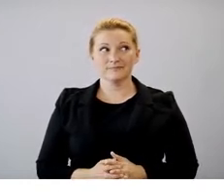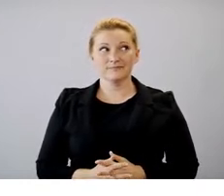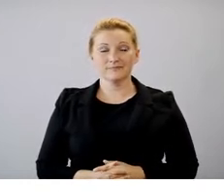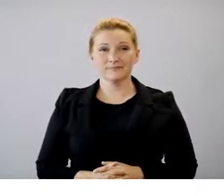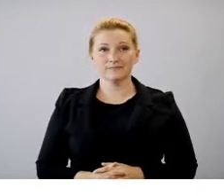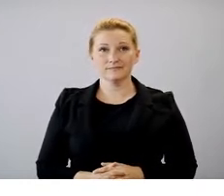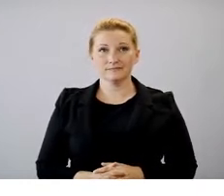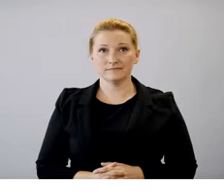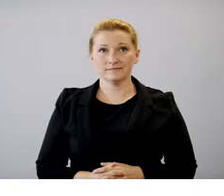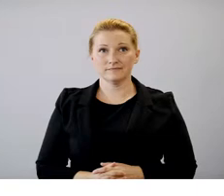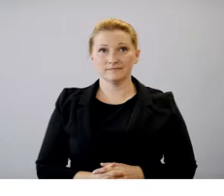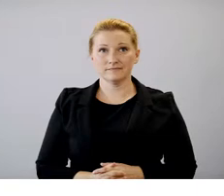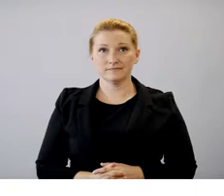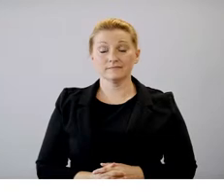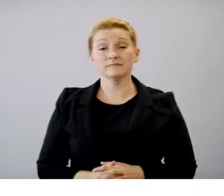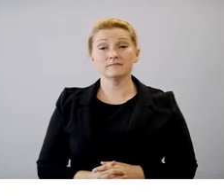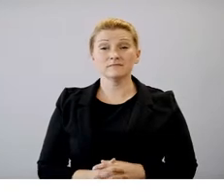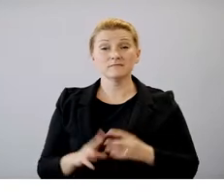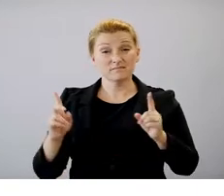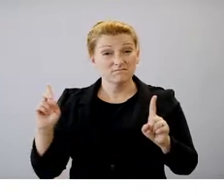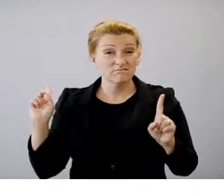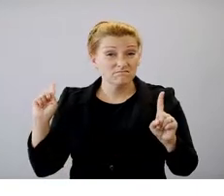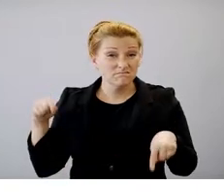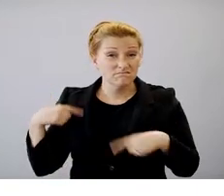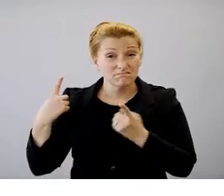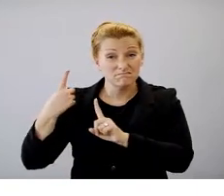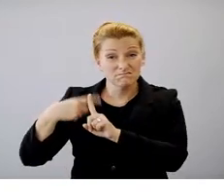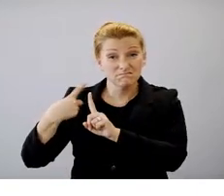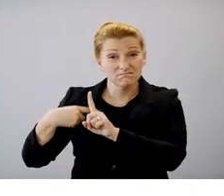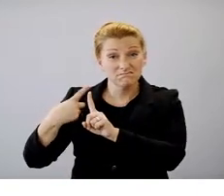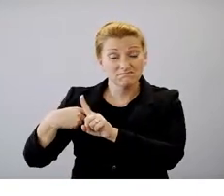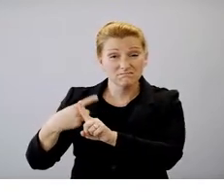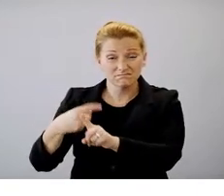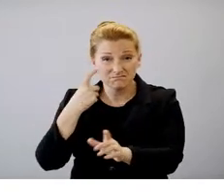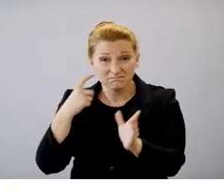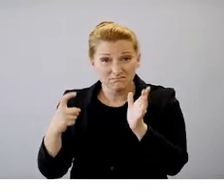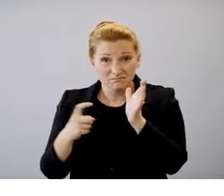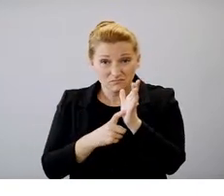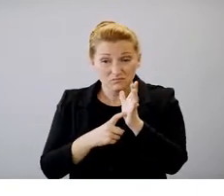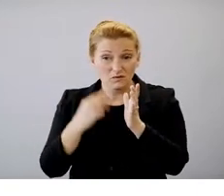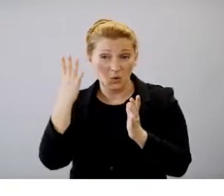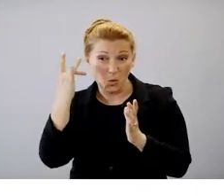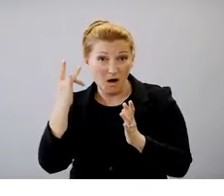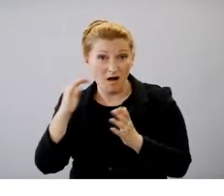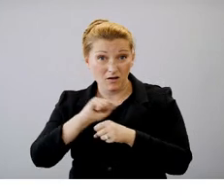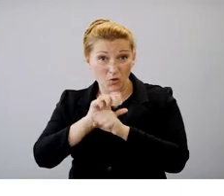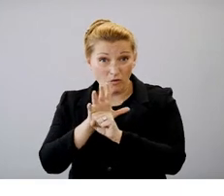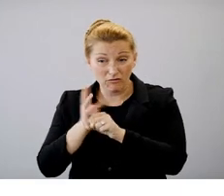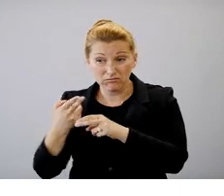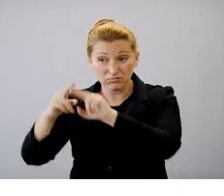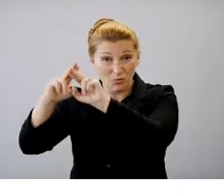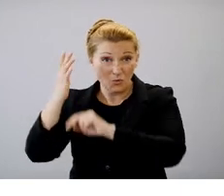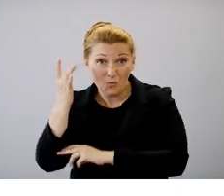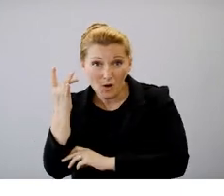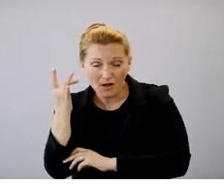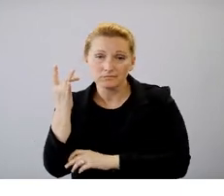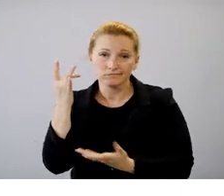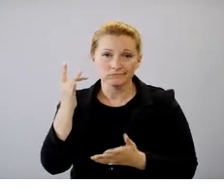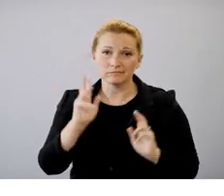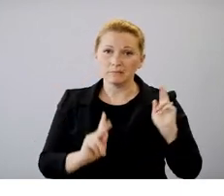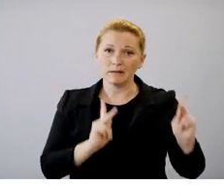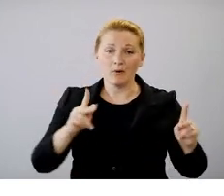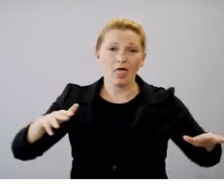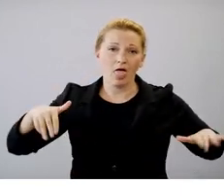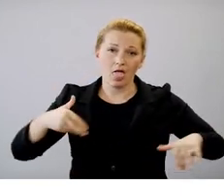So we are seeing in the last several months that the main driver for the increase in COVID-19 cases is largely individuals who are